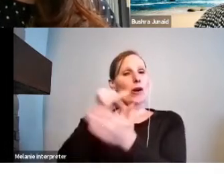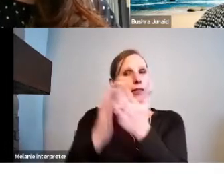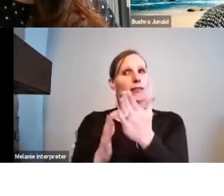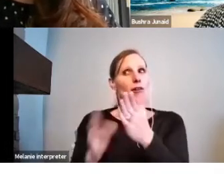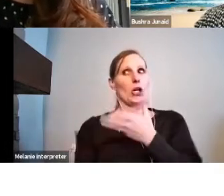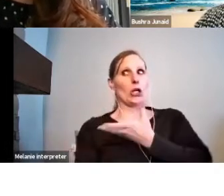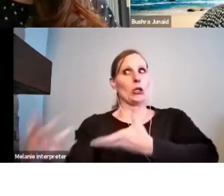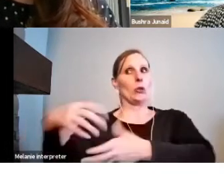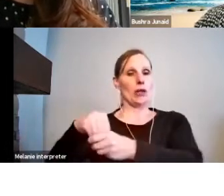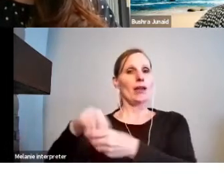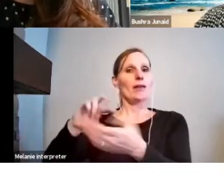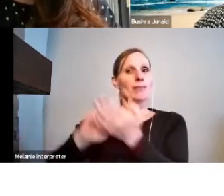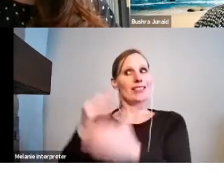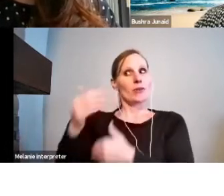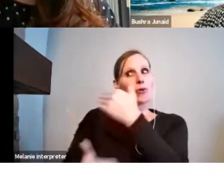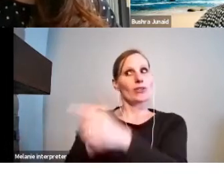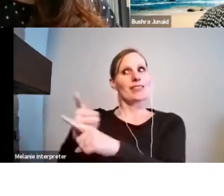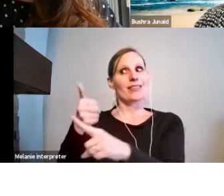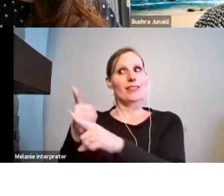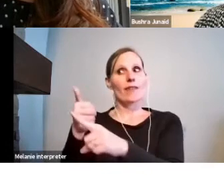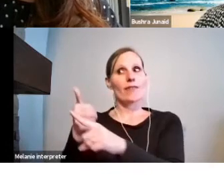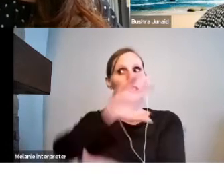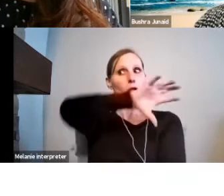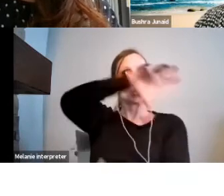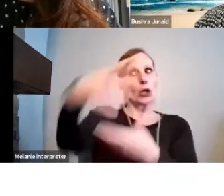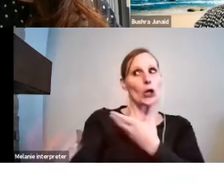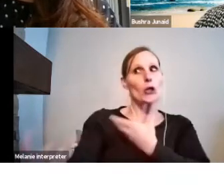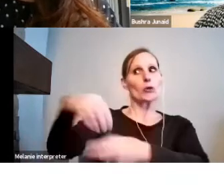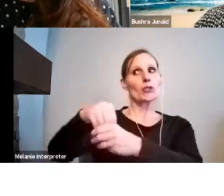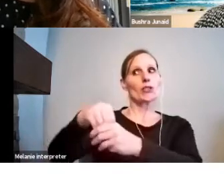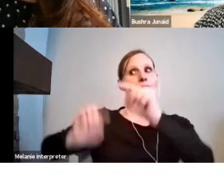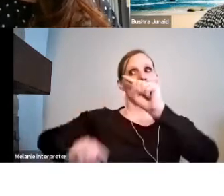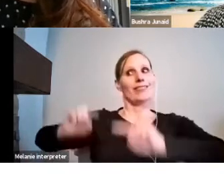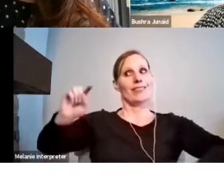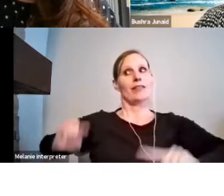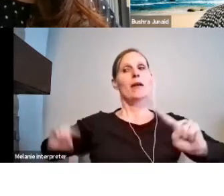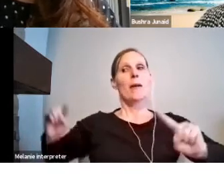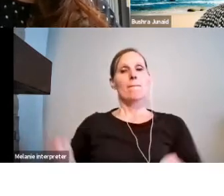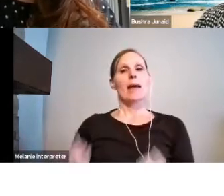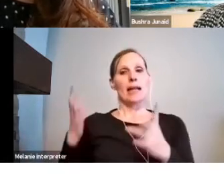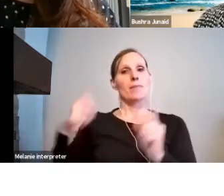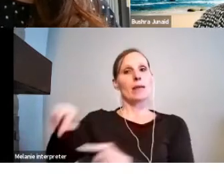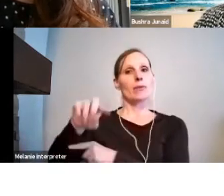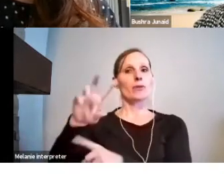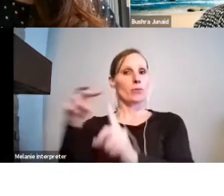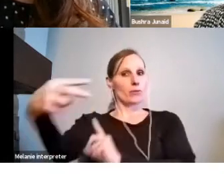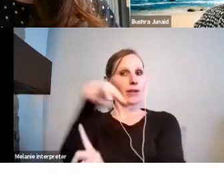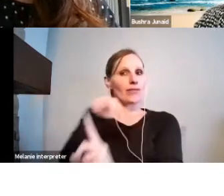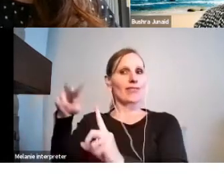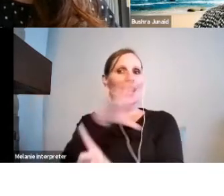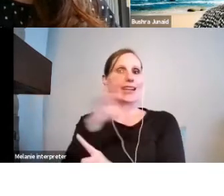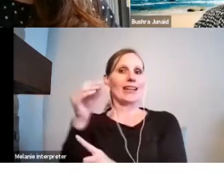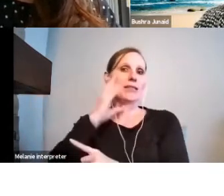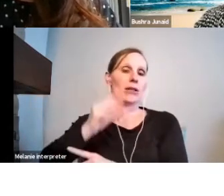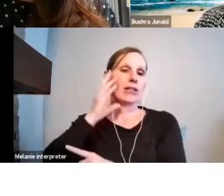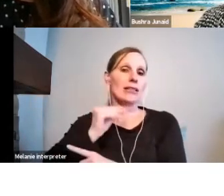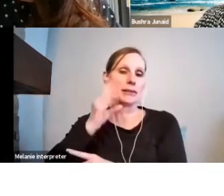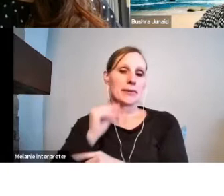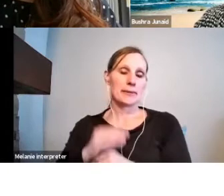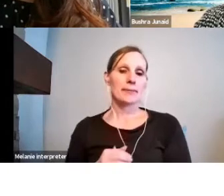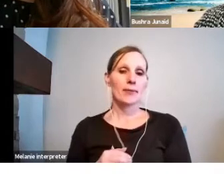that the process itself is representative of a diverse expertise and experiences in the field.